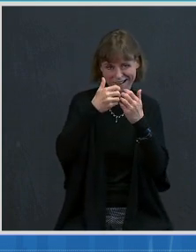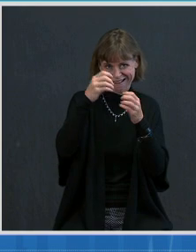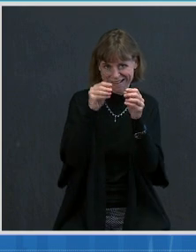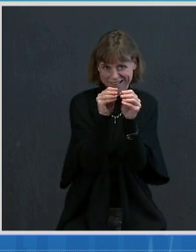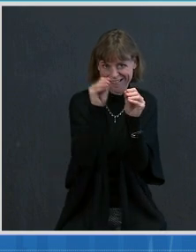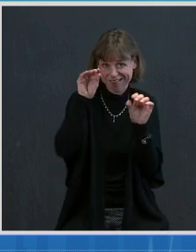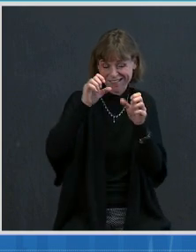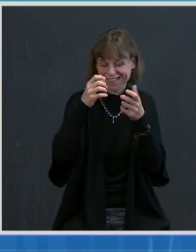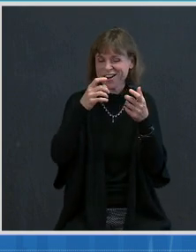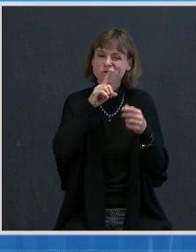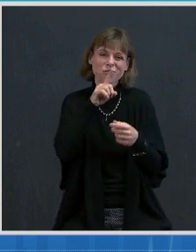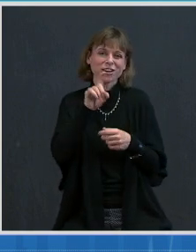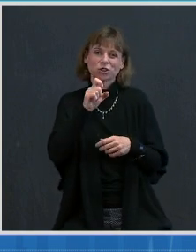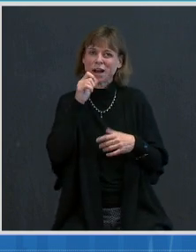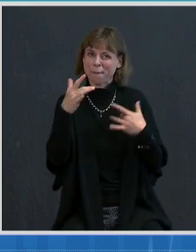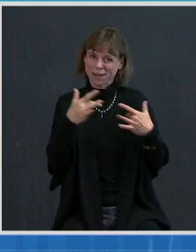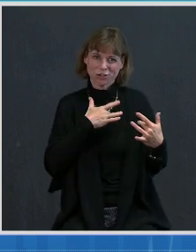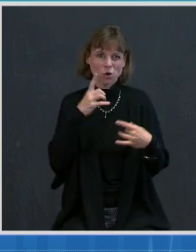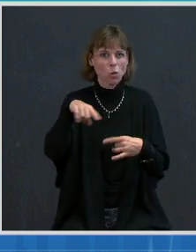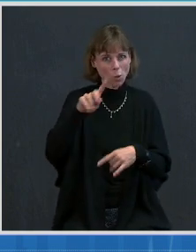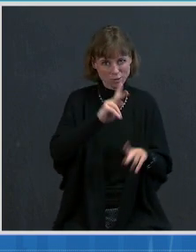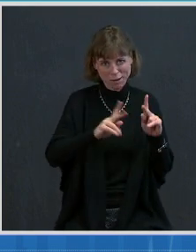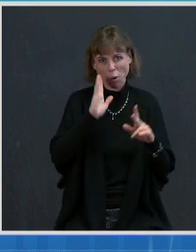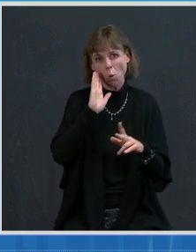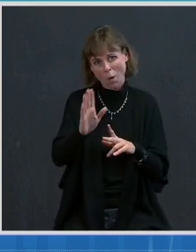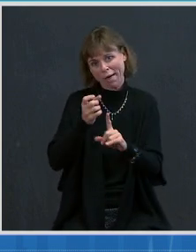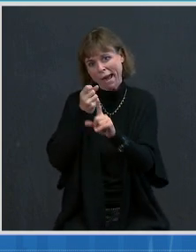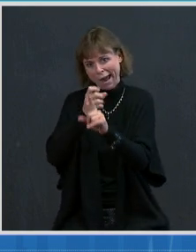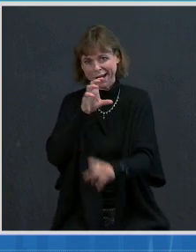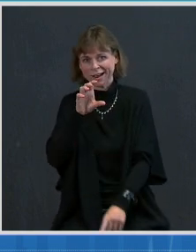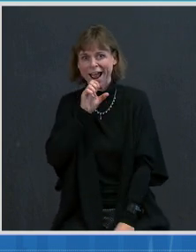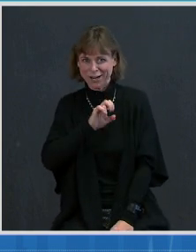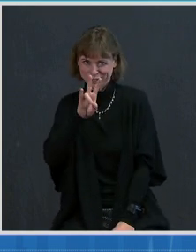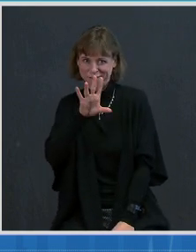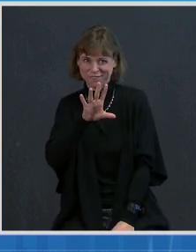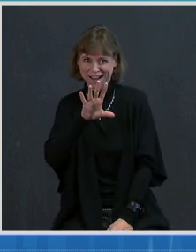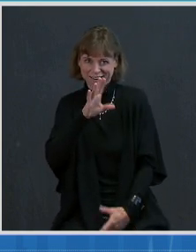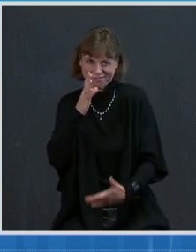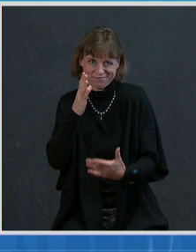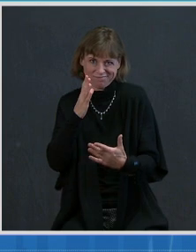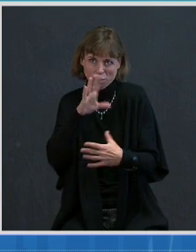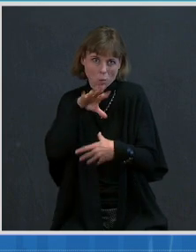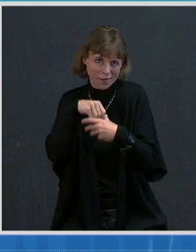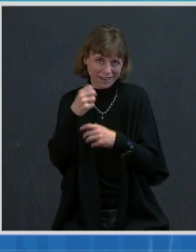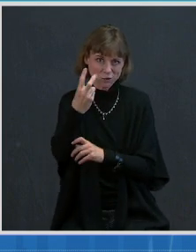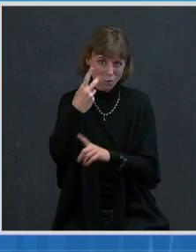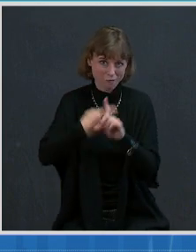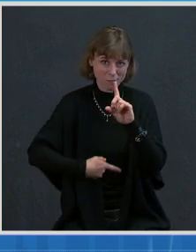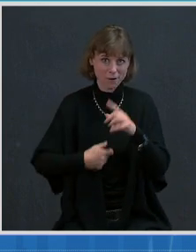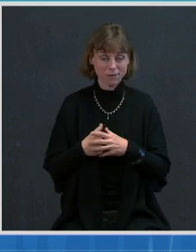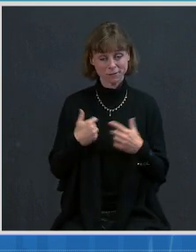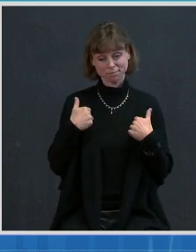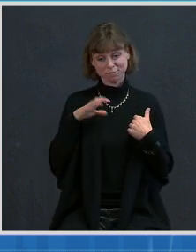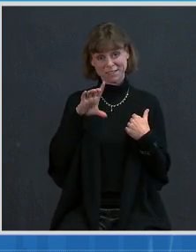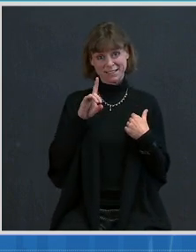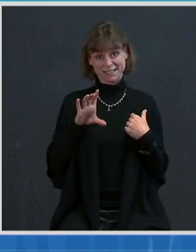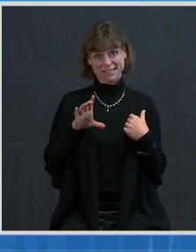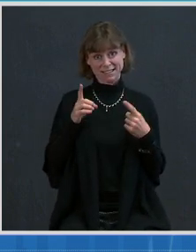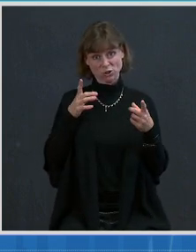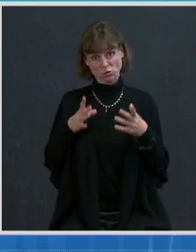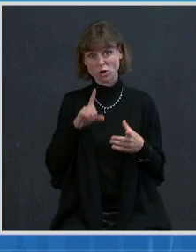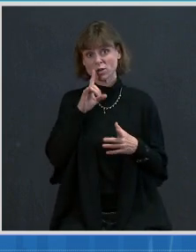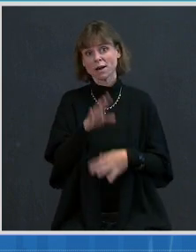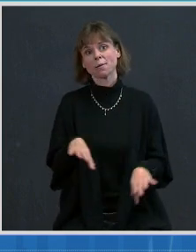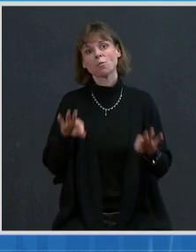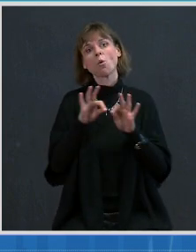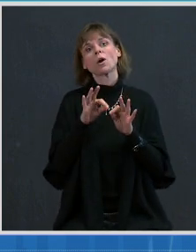the right cohorts, and those people will be 75 sometime in the next 12 months. As CDC director, a key principle is leading with